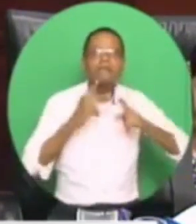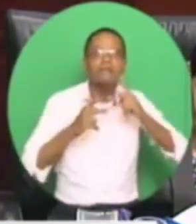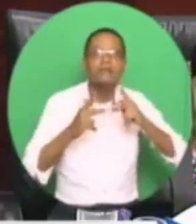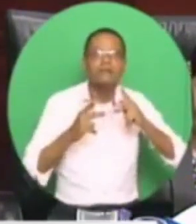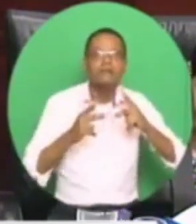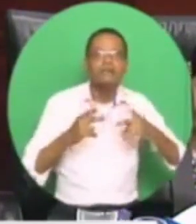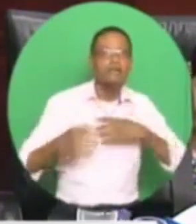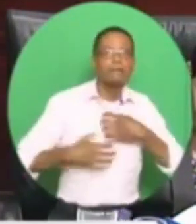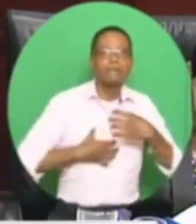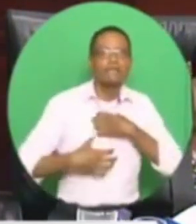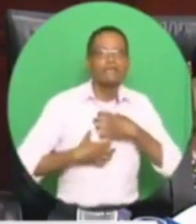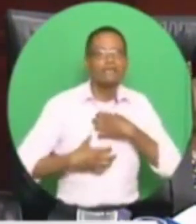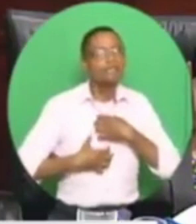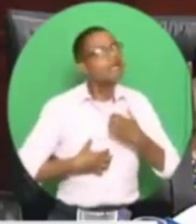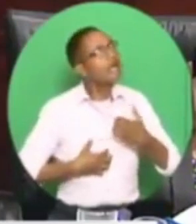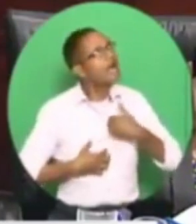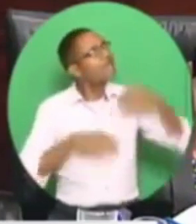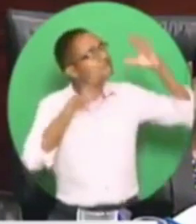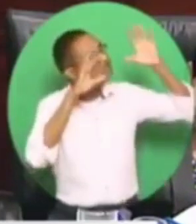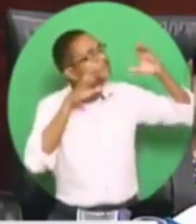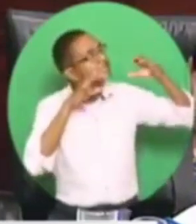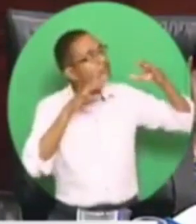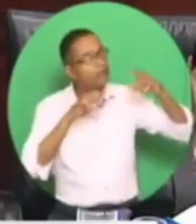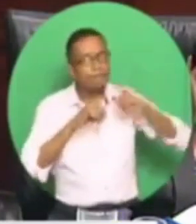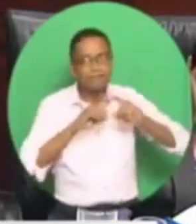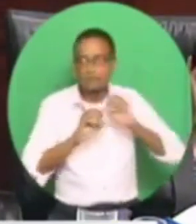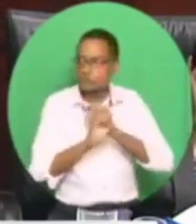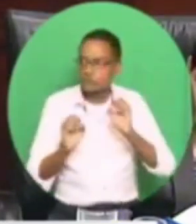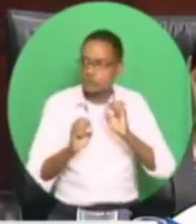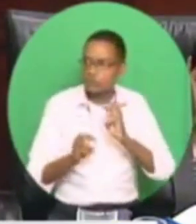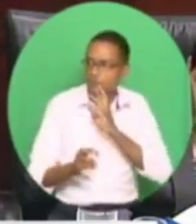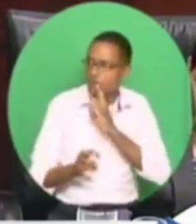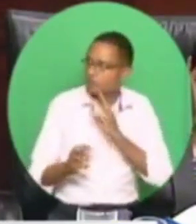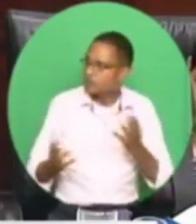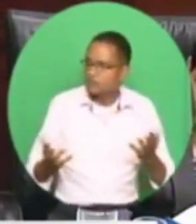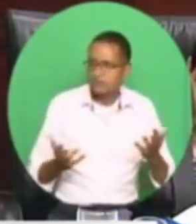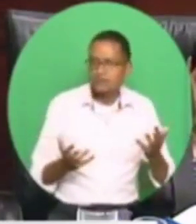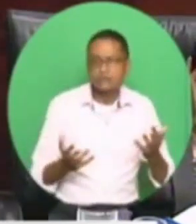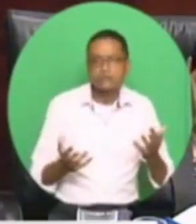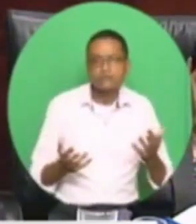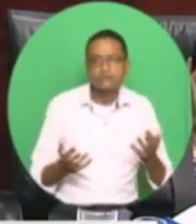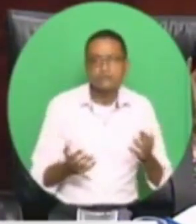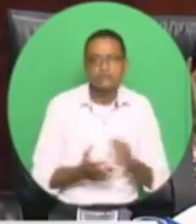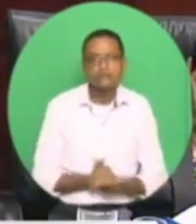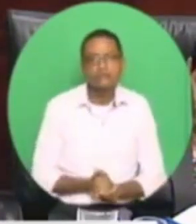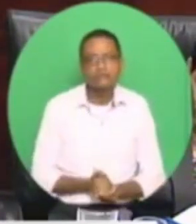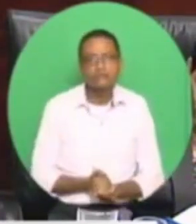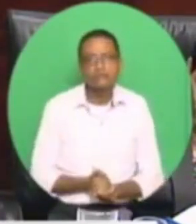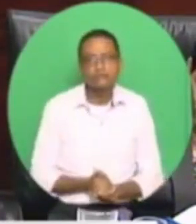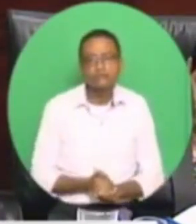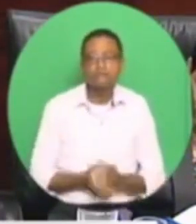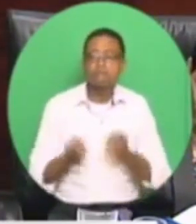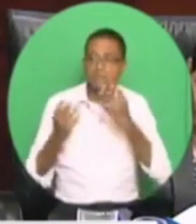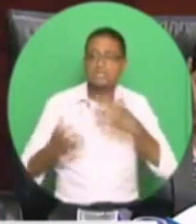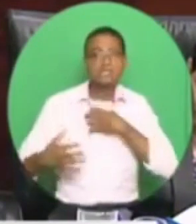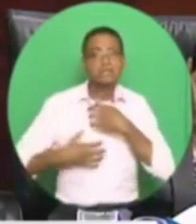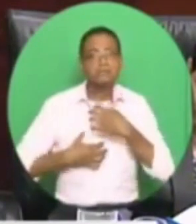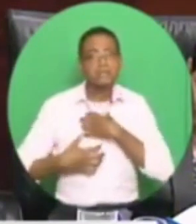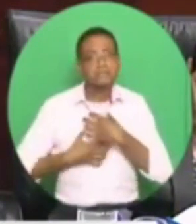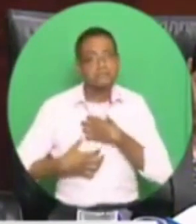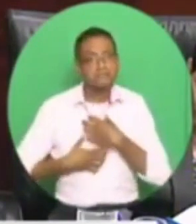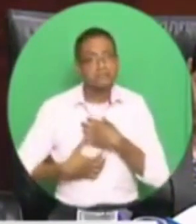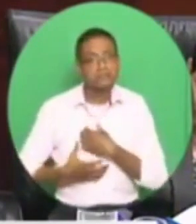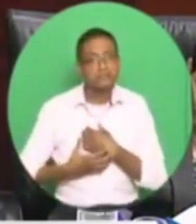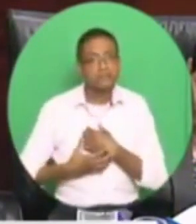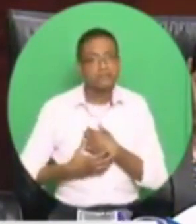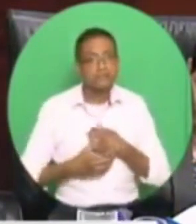We complain about the hopelessness and the despair. Madam Speaker, the statistics, the Minister